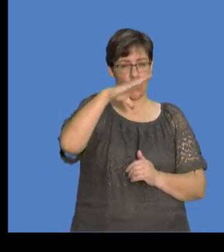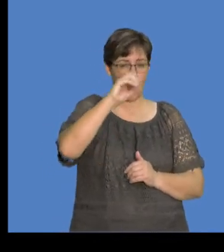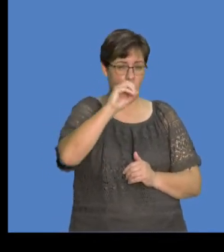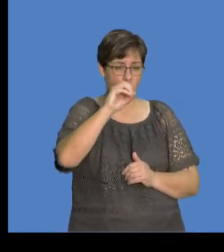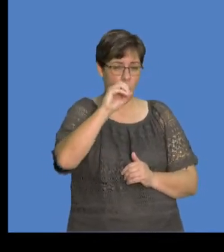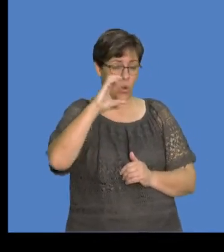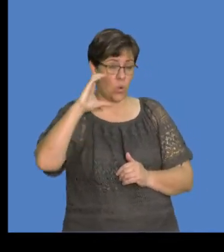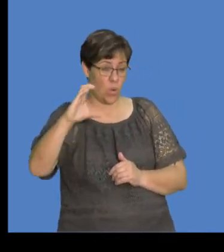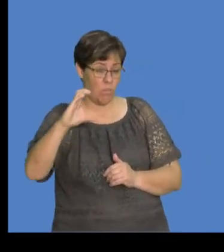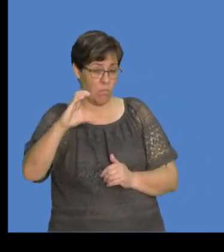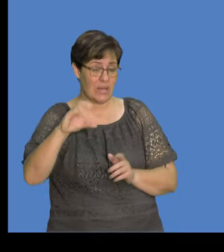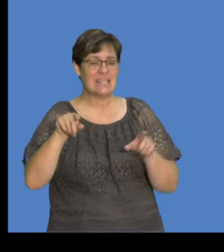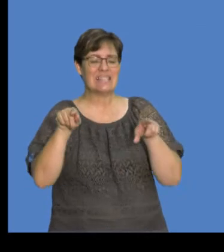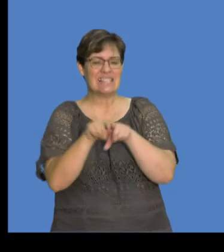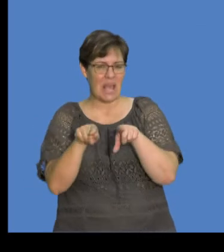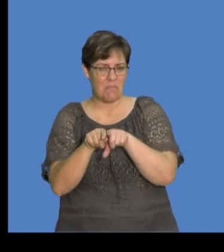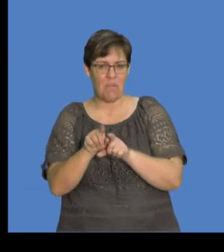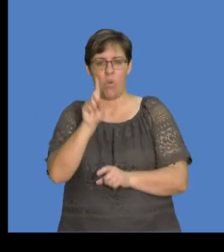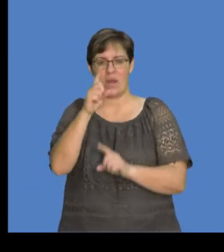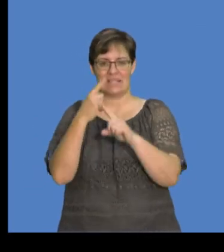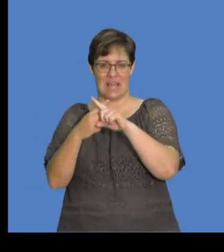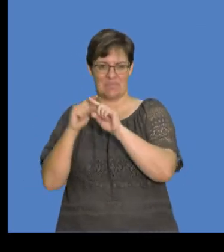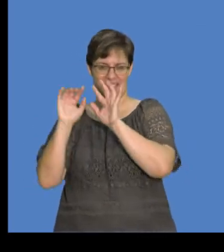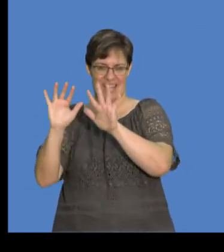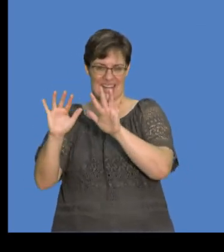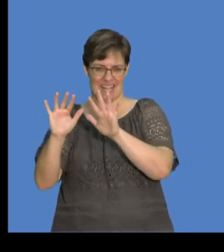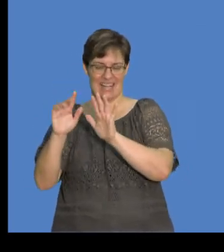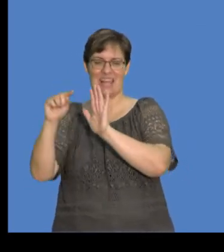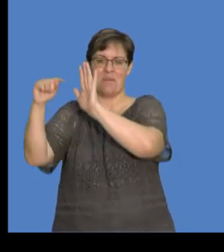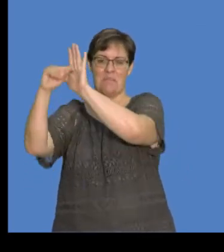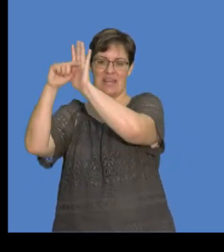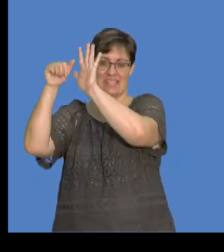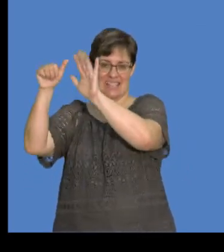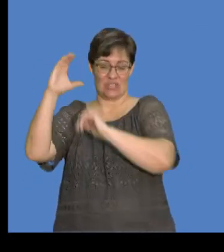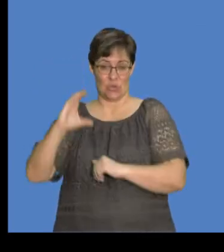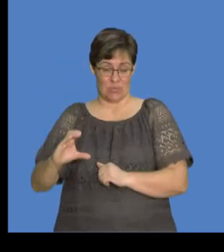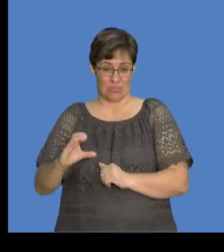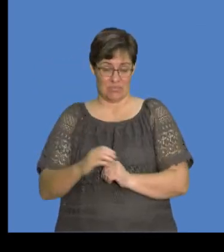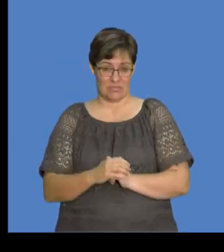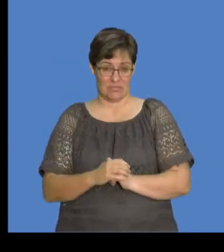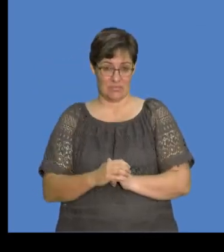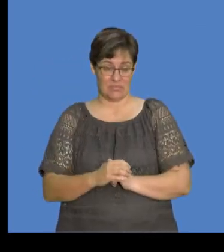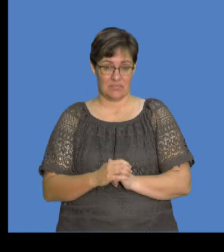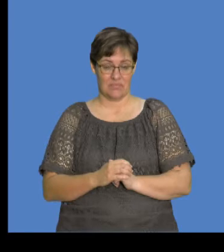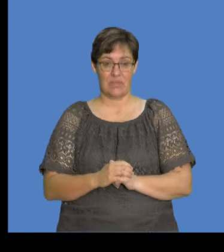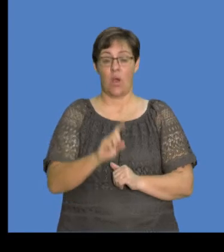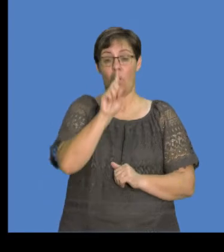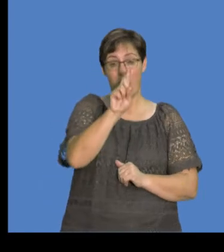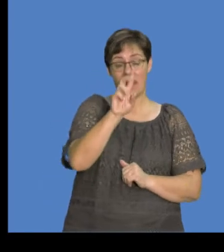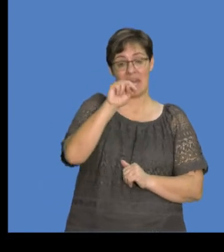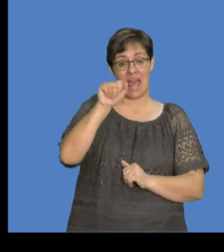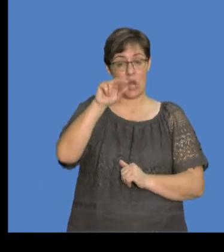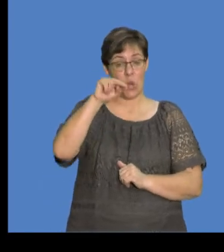microcoulomb, right, is equals to 1 times 10 exponent negative 6 coulomb, while